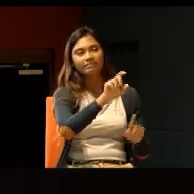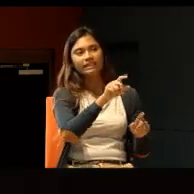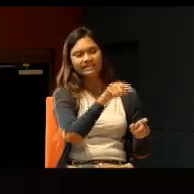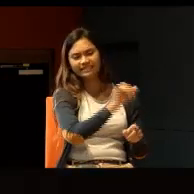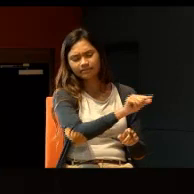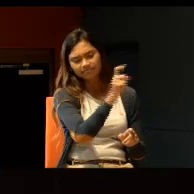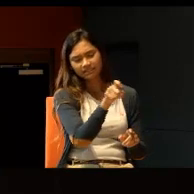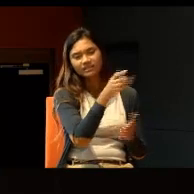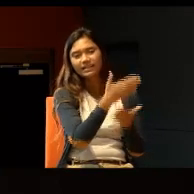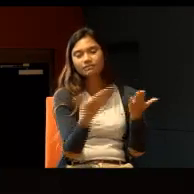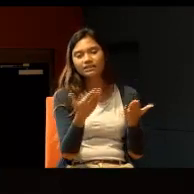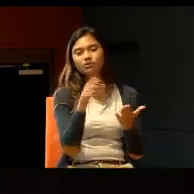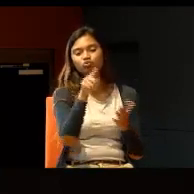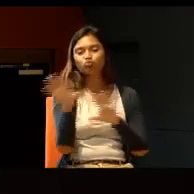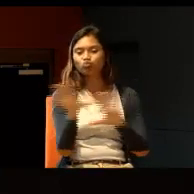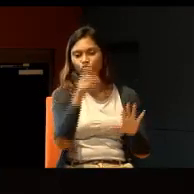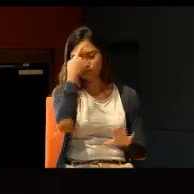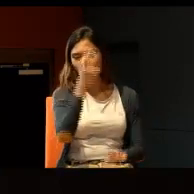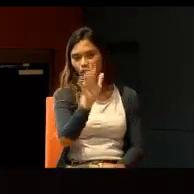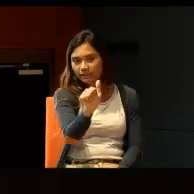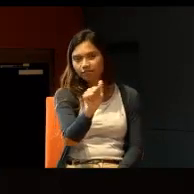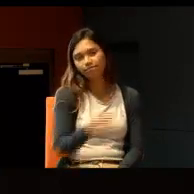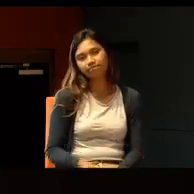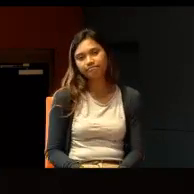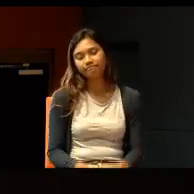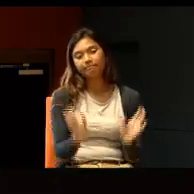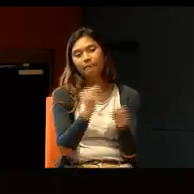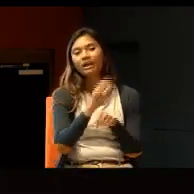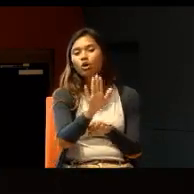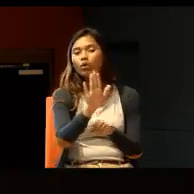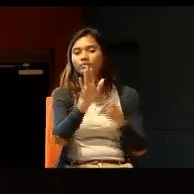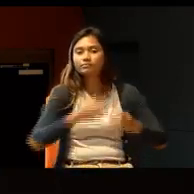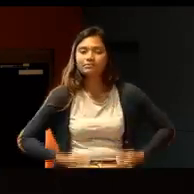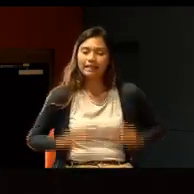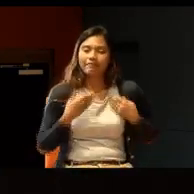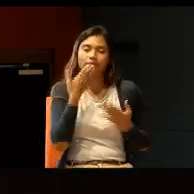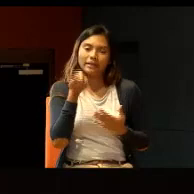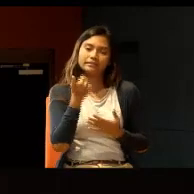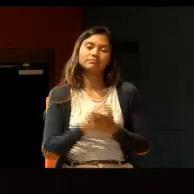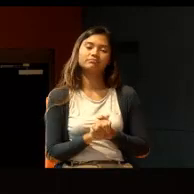which makes your life better in many ways.